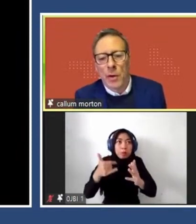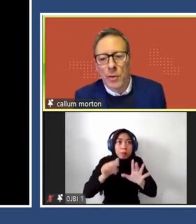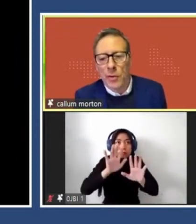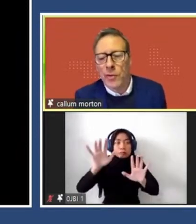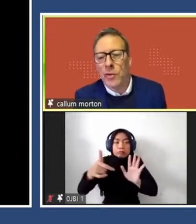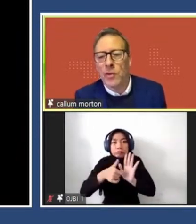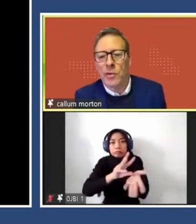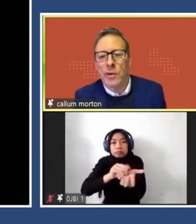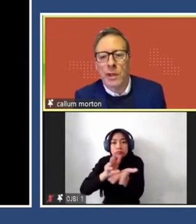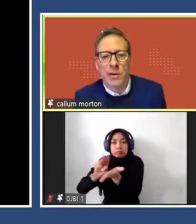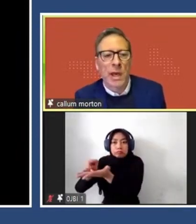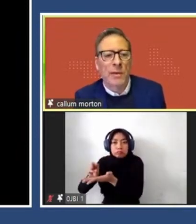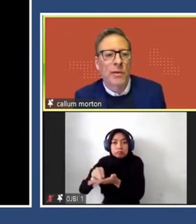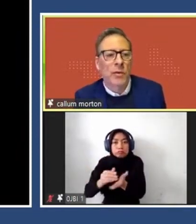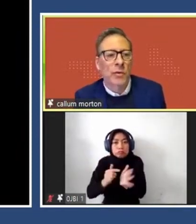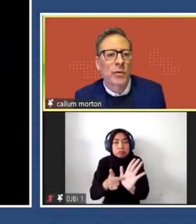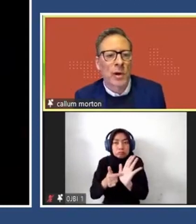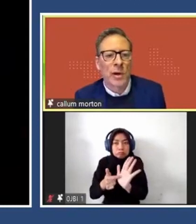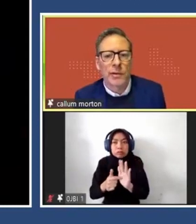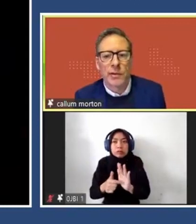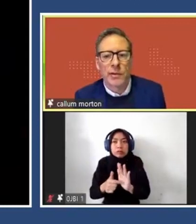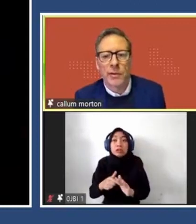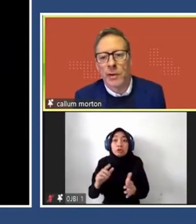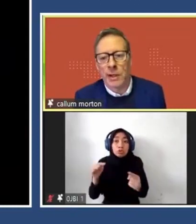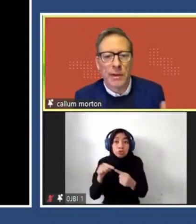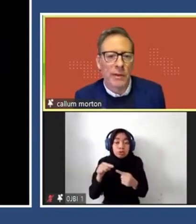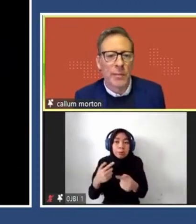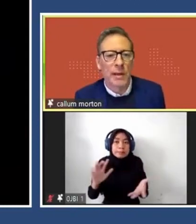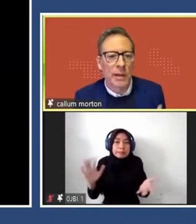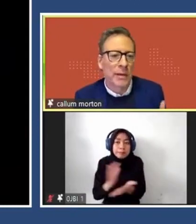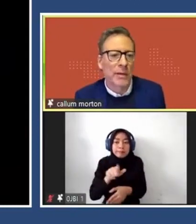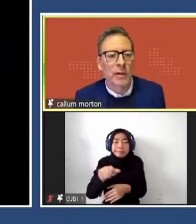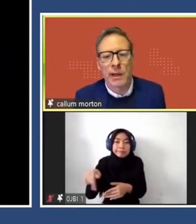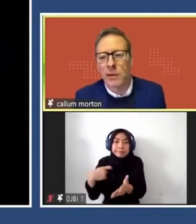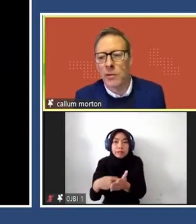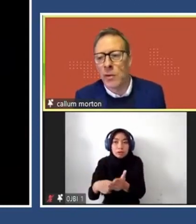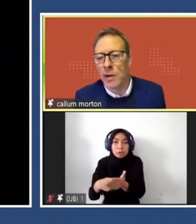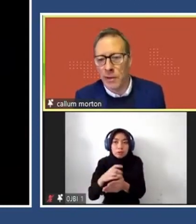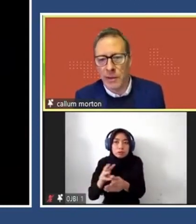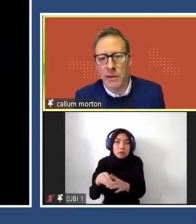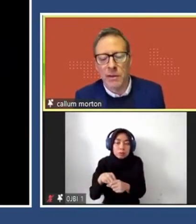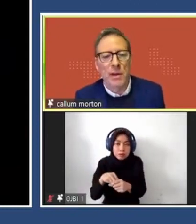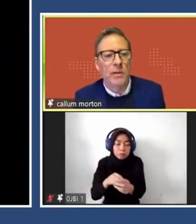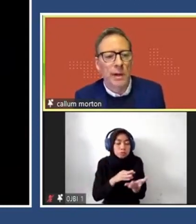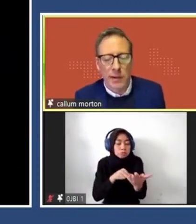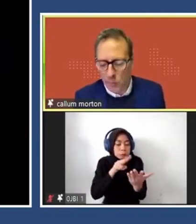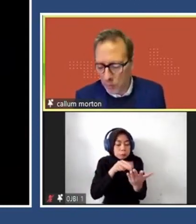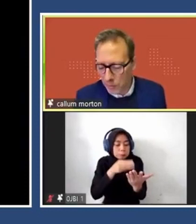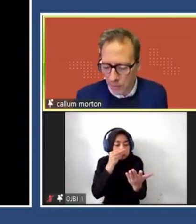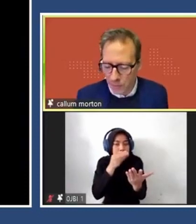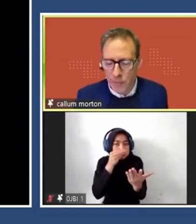And those students get a chance to write. So in a sense, this magazine is cultivating new writers and thinkers,